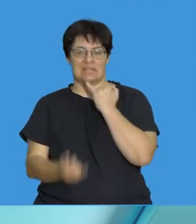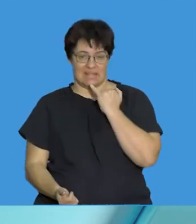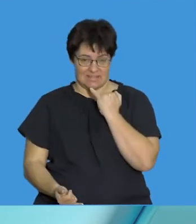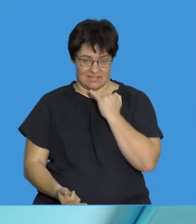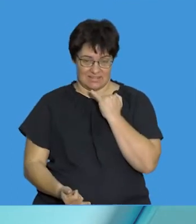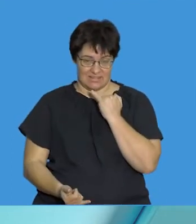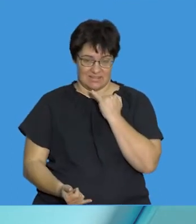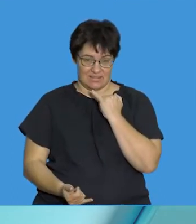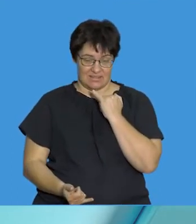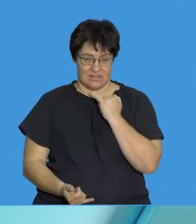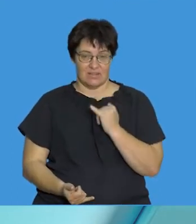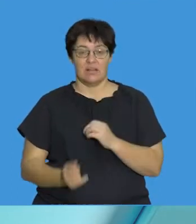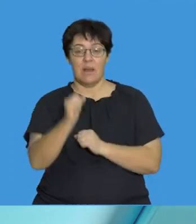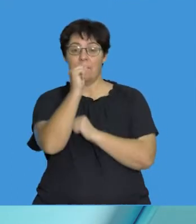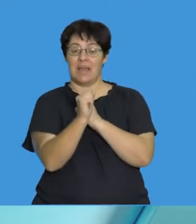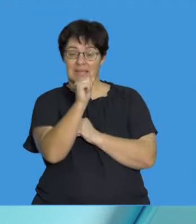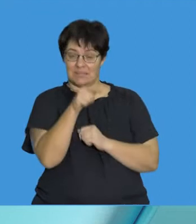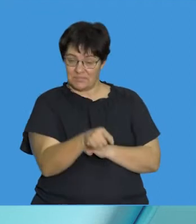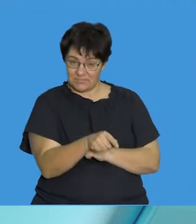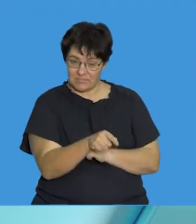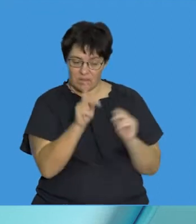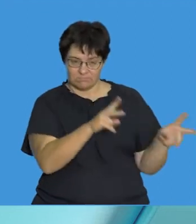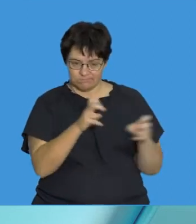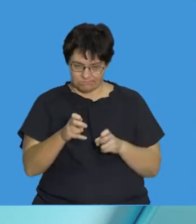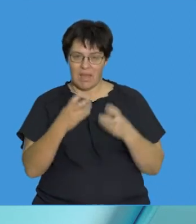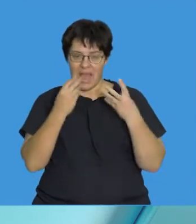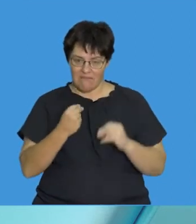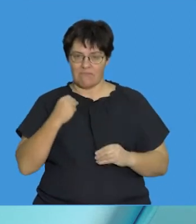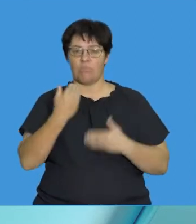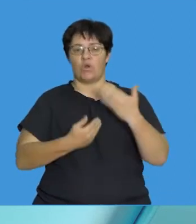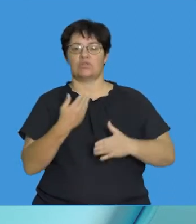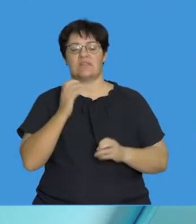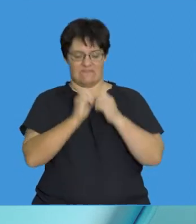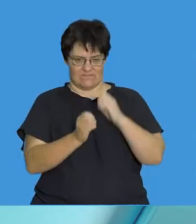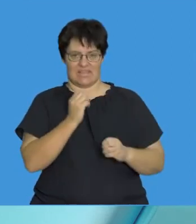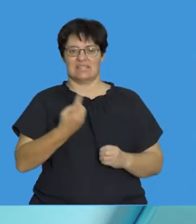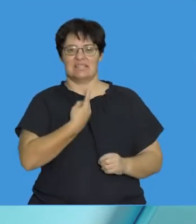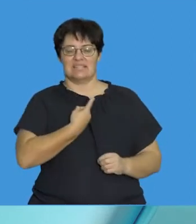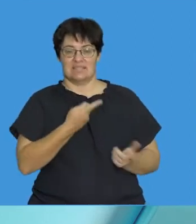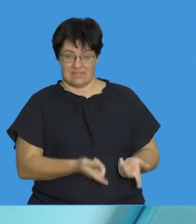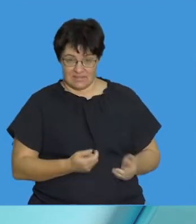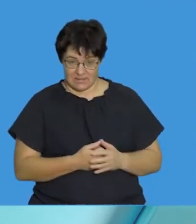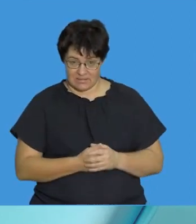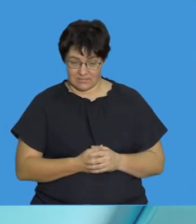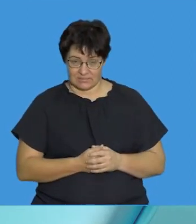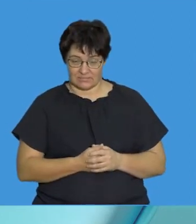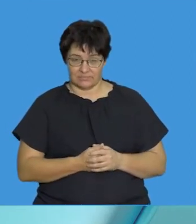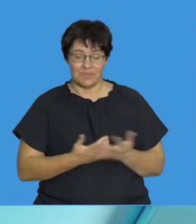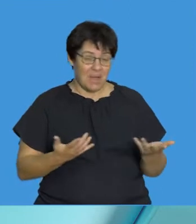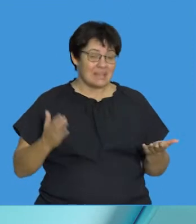happen. The mechanism of DNA replication has a corrective process which corrects any mistakes that happen.